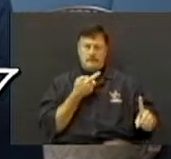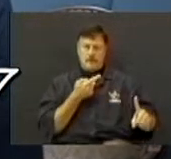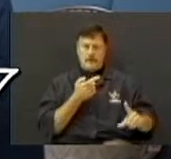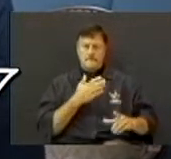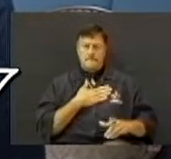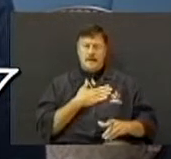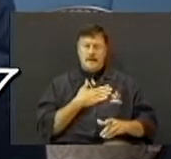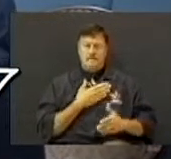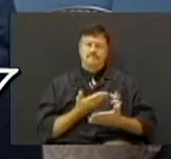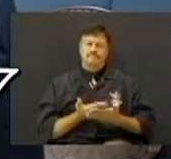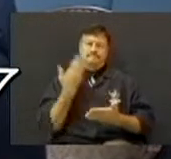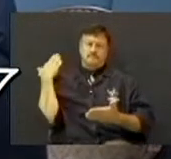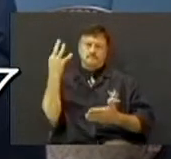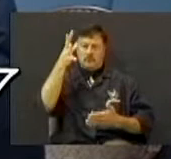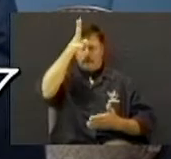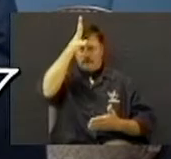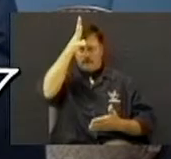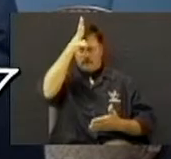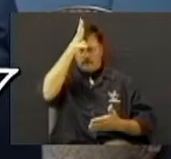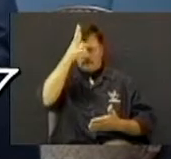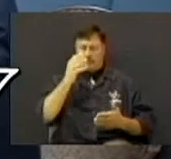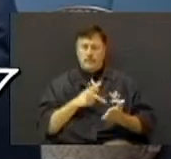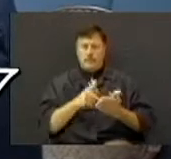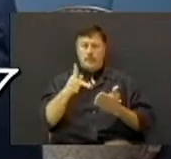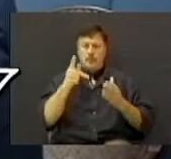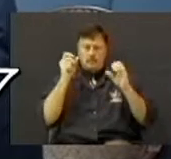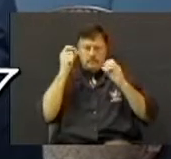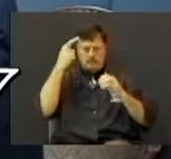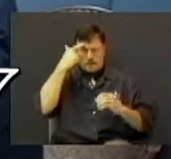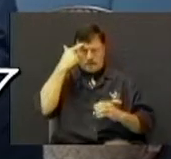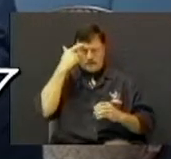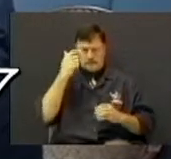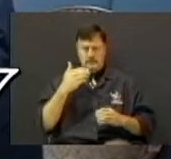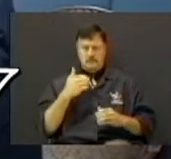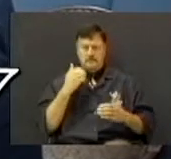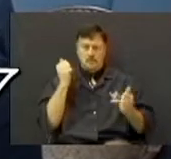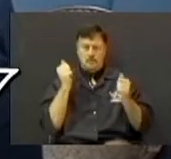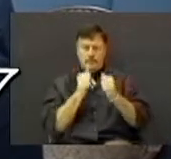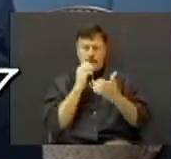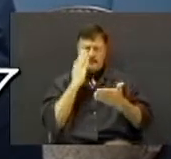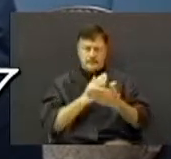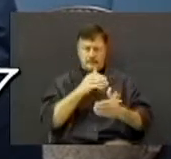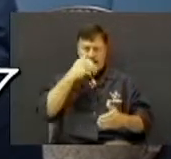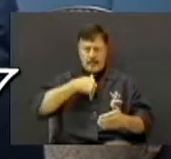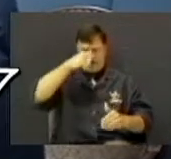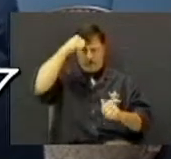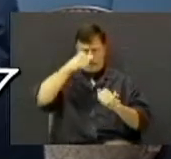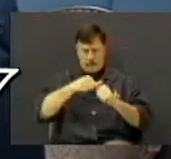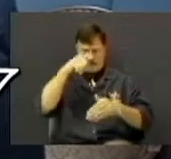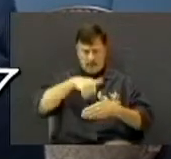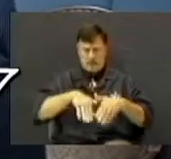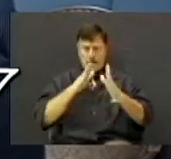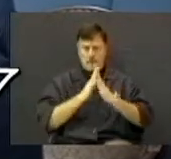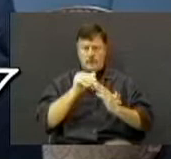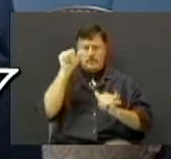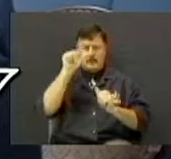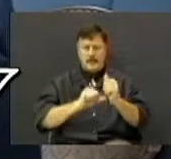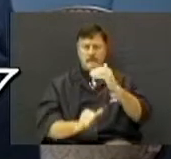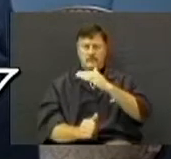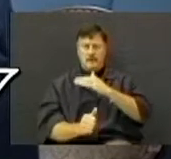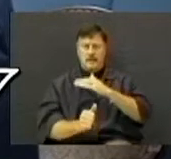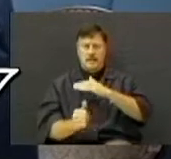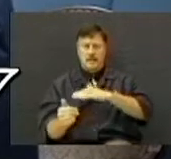forefathers with pure conscience that without ceasing I have remembrance of thee in my prayers night and day,